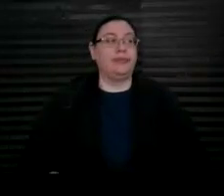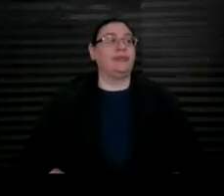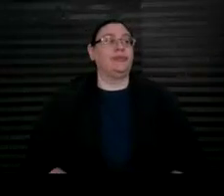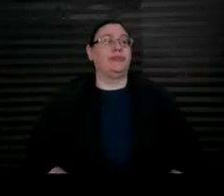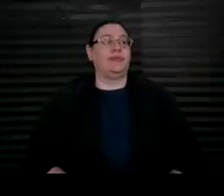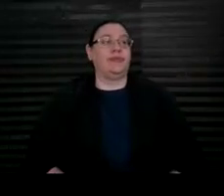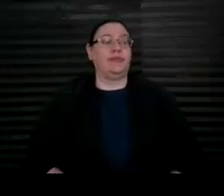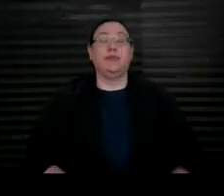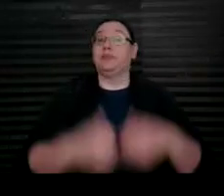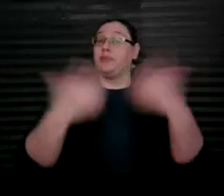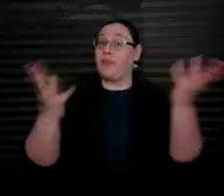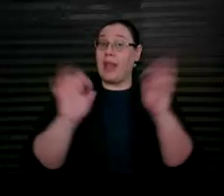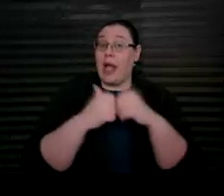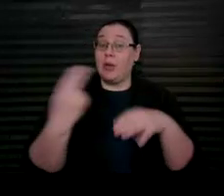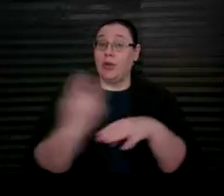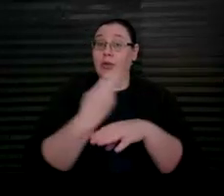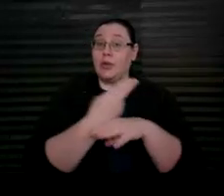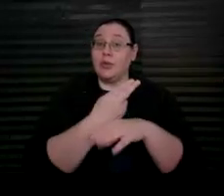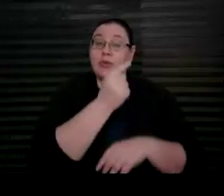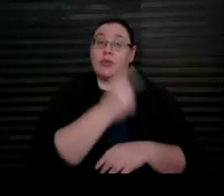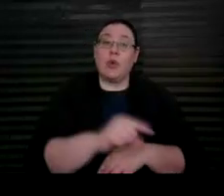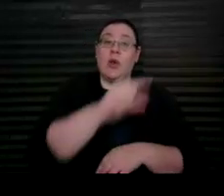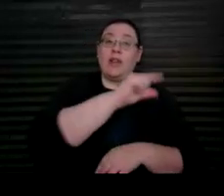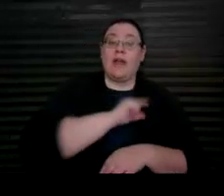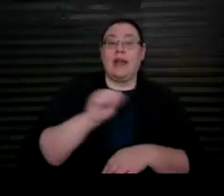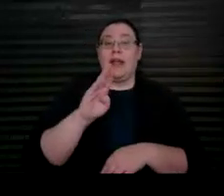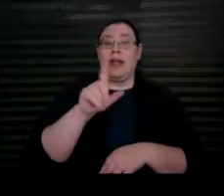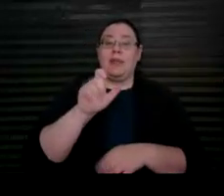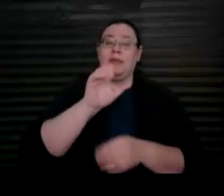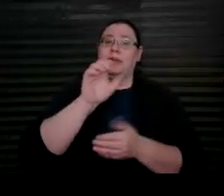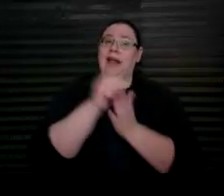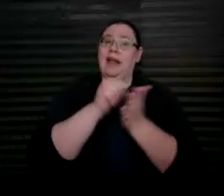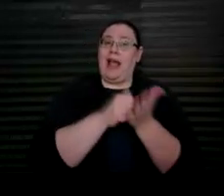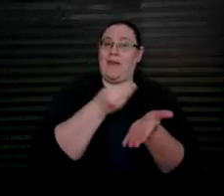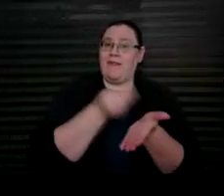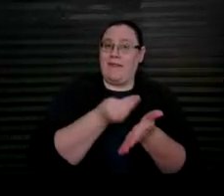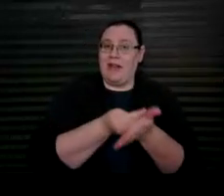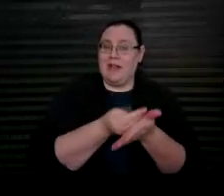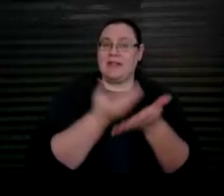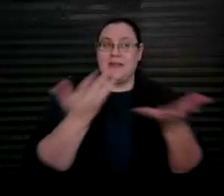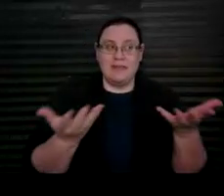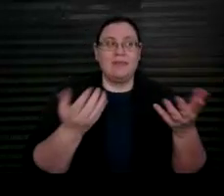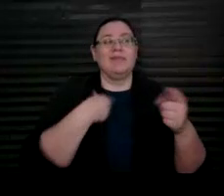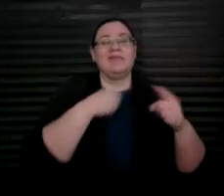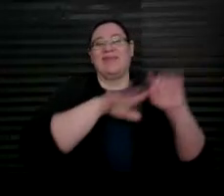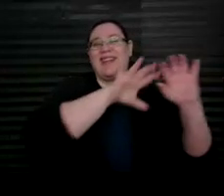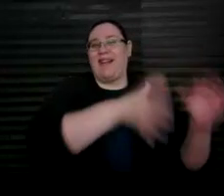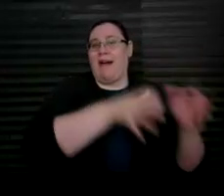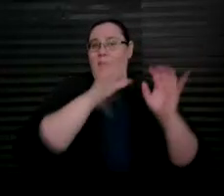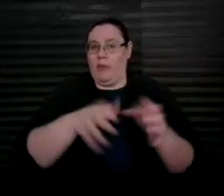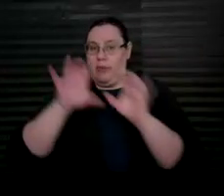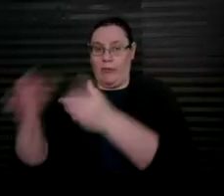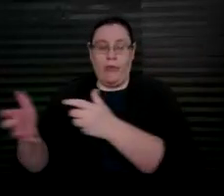How to use qualified ABLE account funds. So, there are categories of qualified